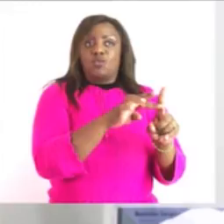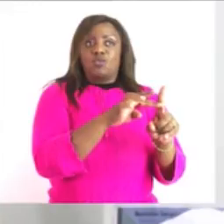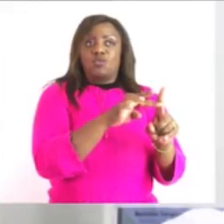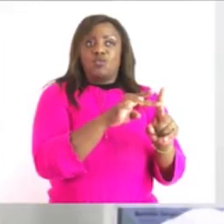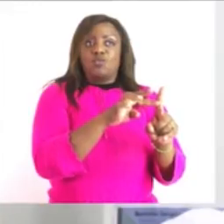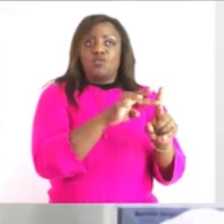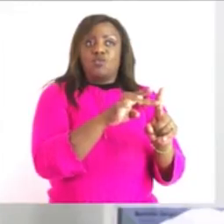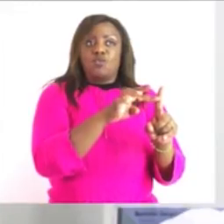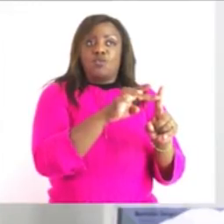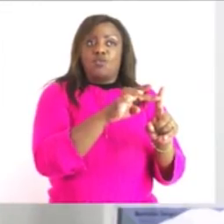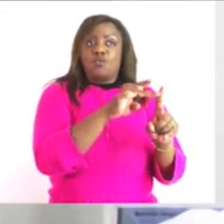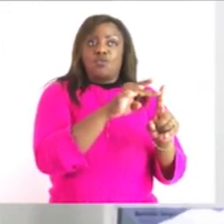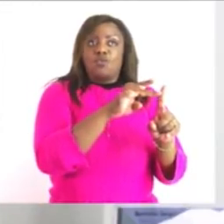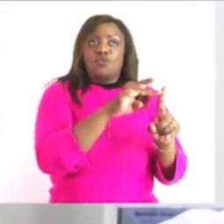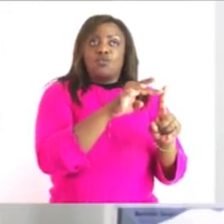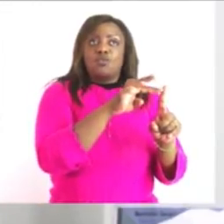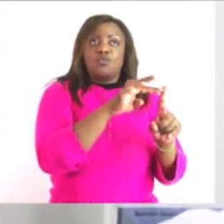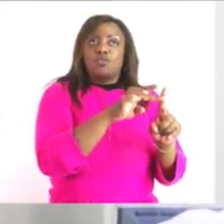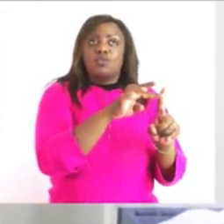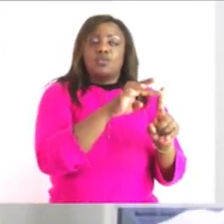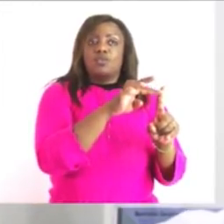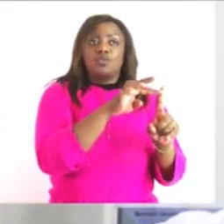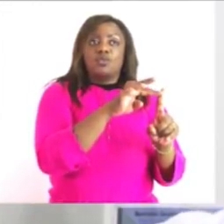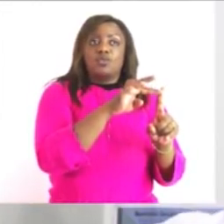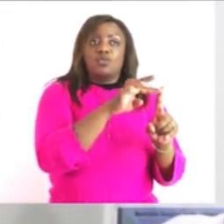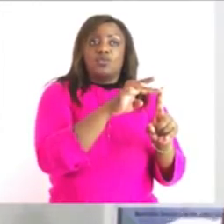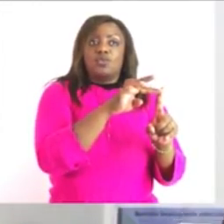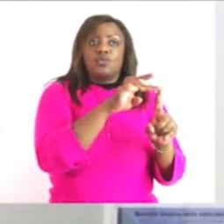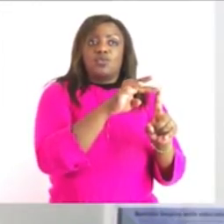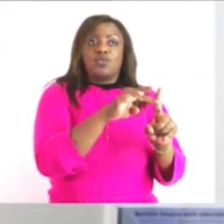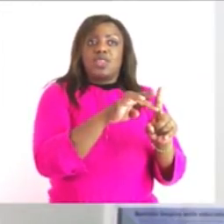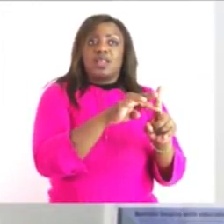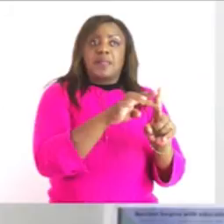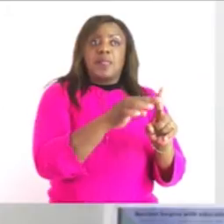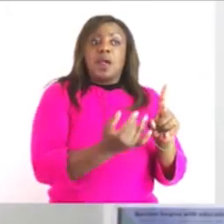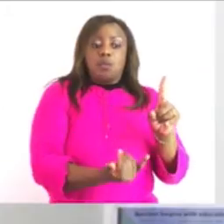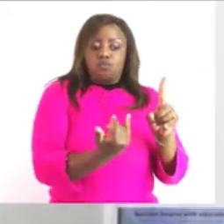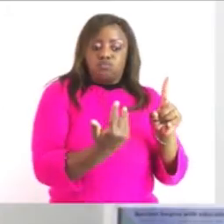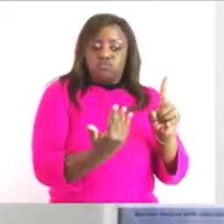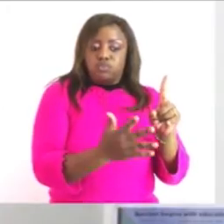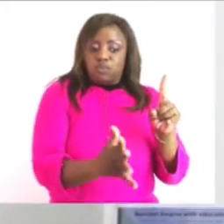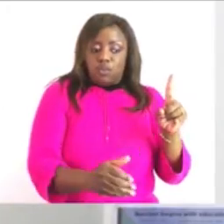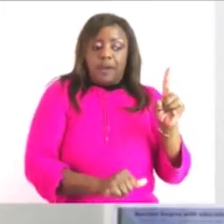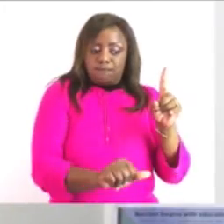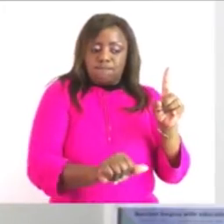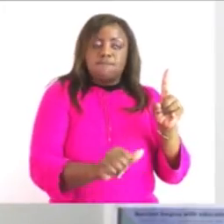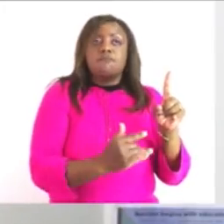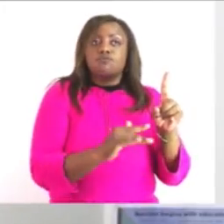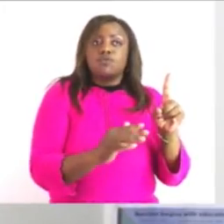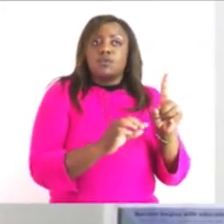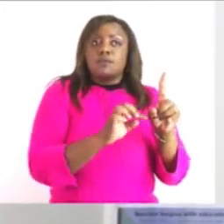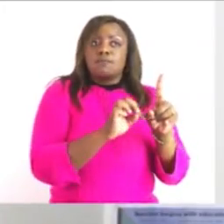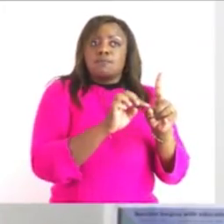moving up and then boiling water goes until